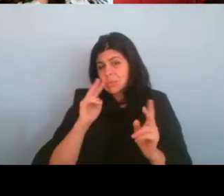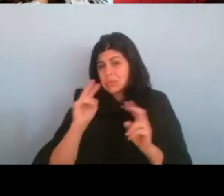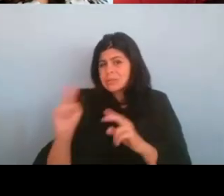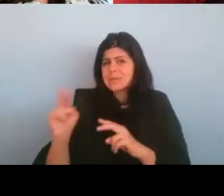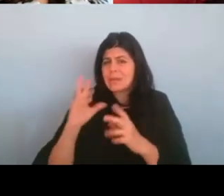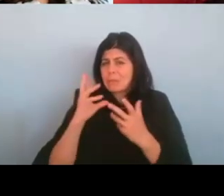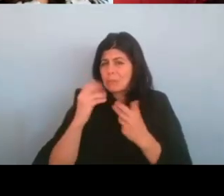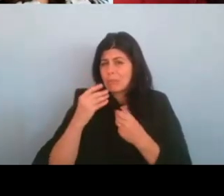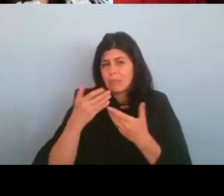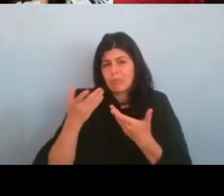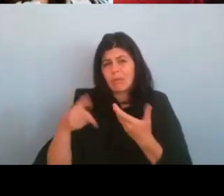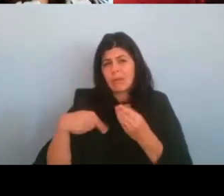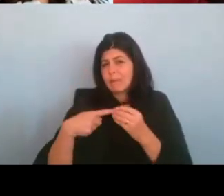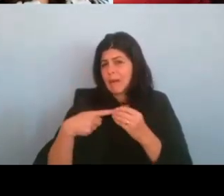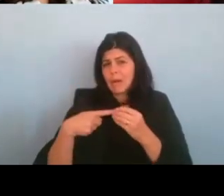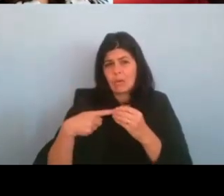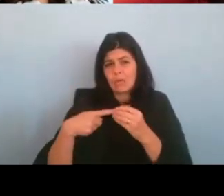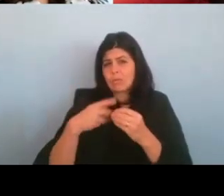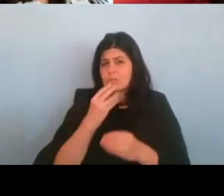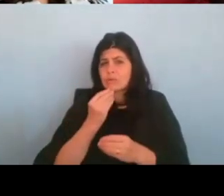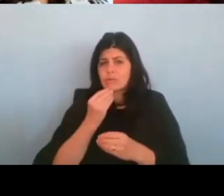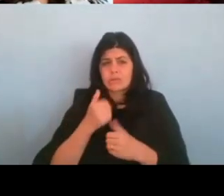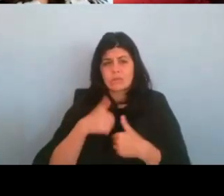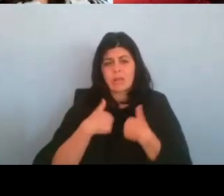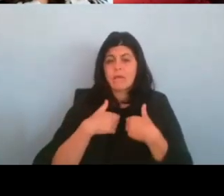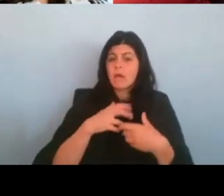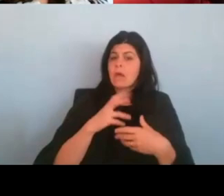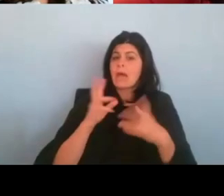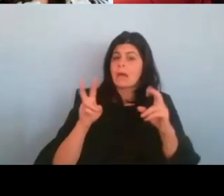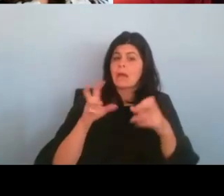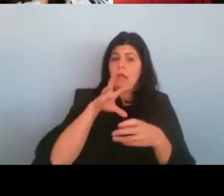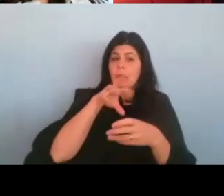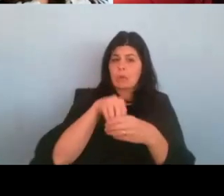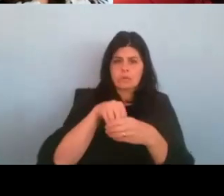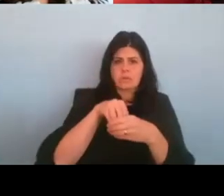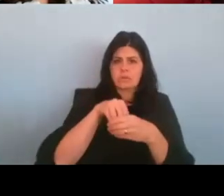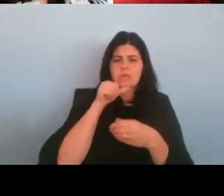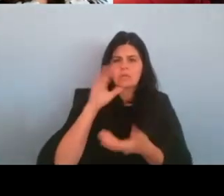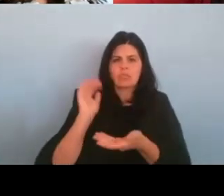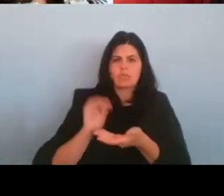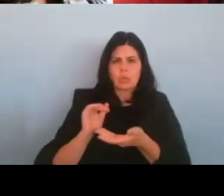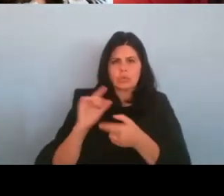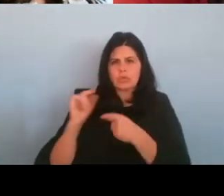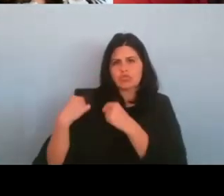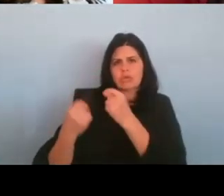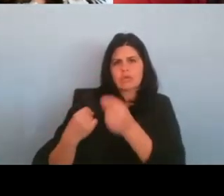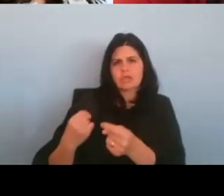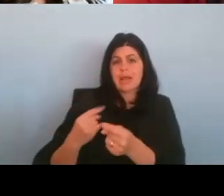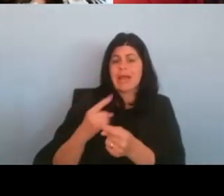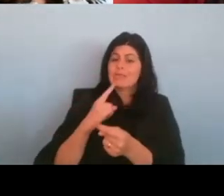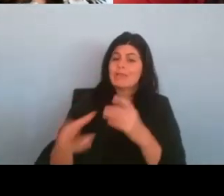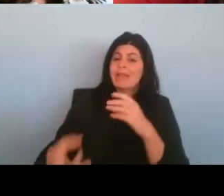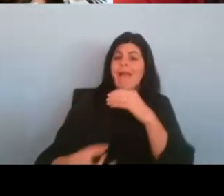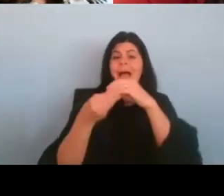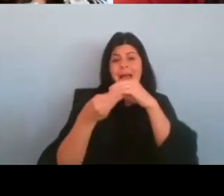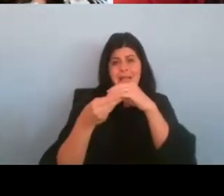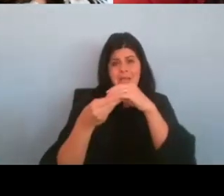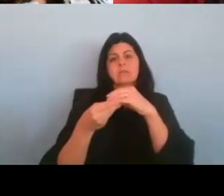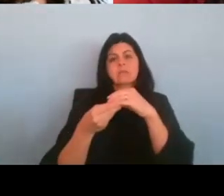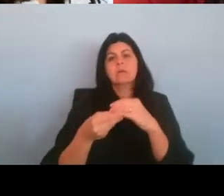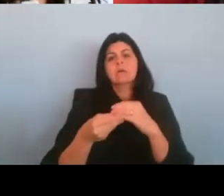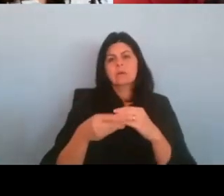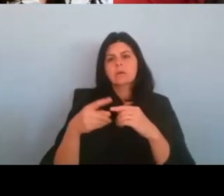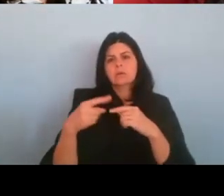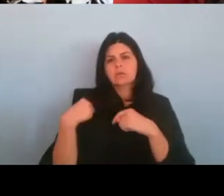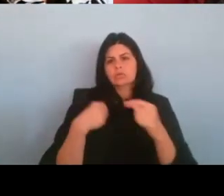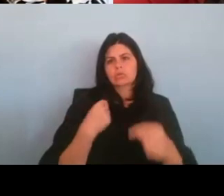um, and, and how inclusion does not take away from tradition, but it actually adds to it. And something I